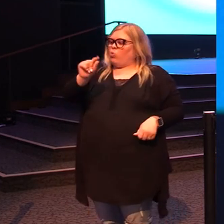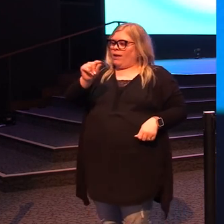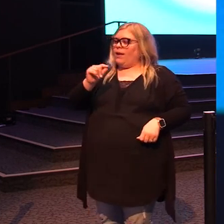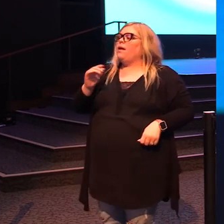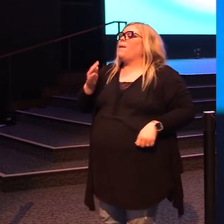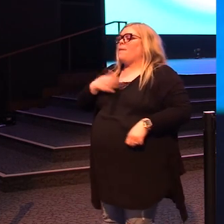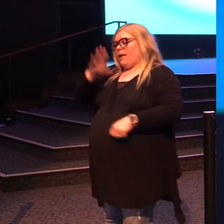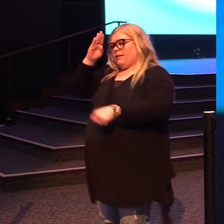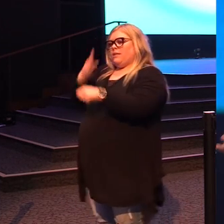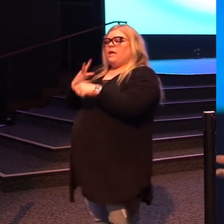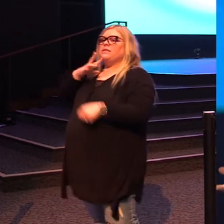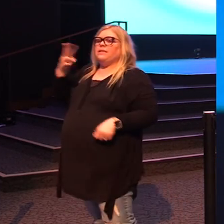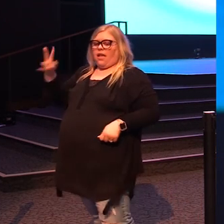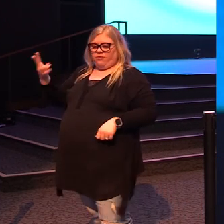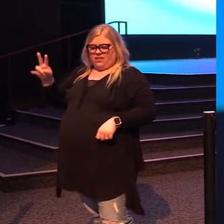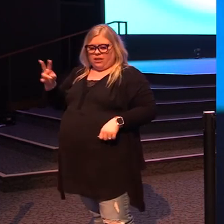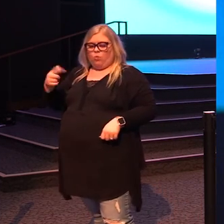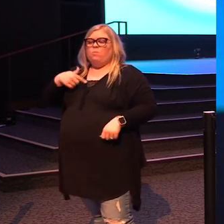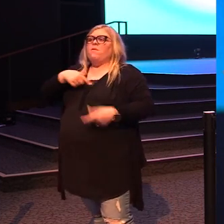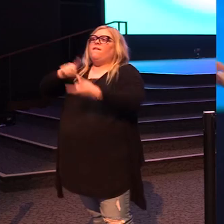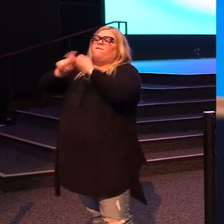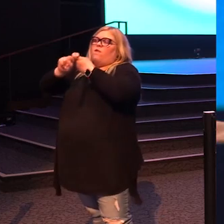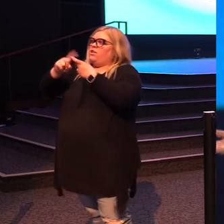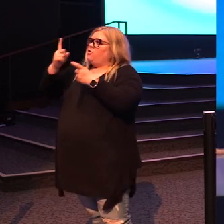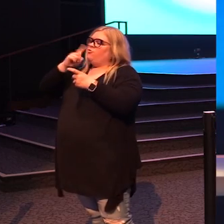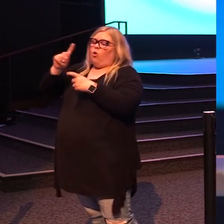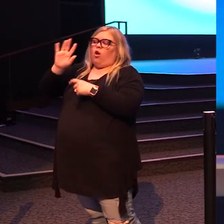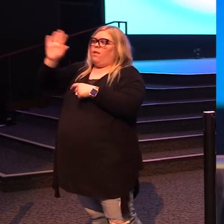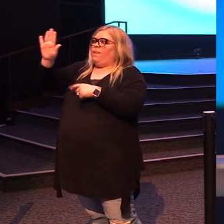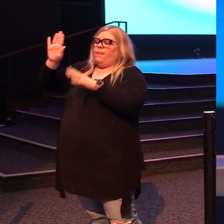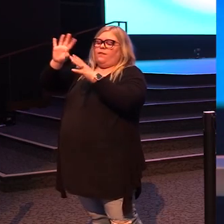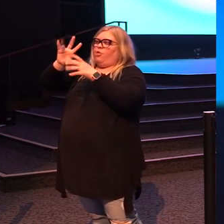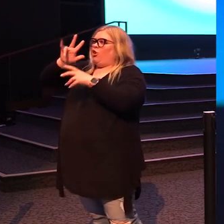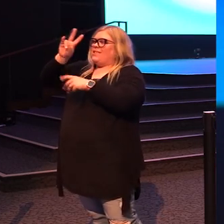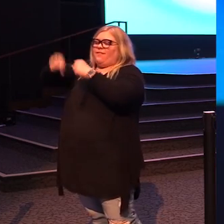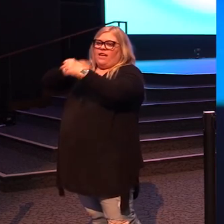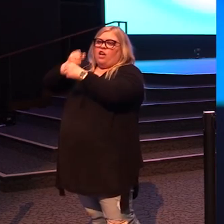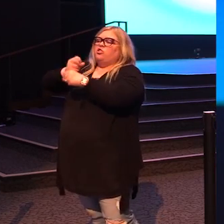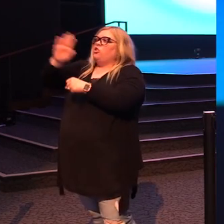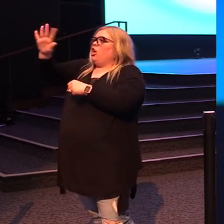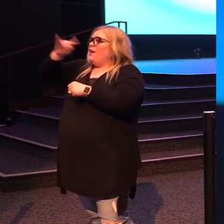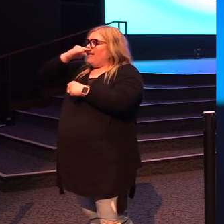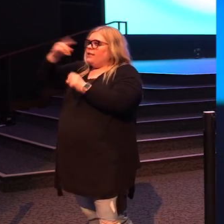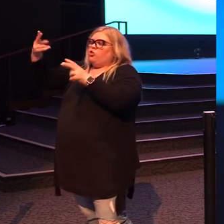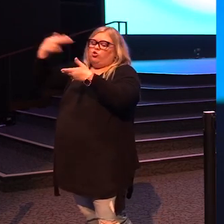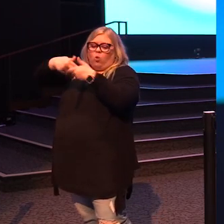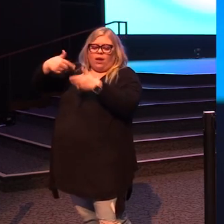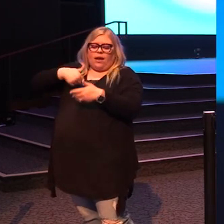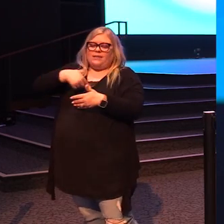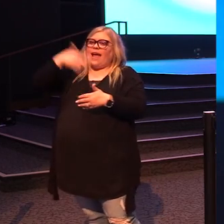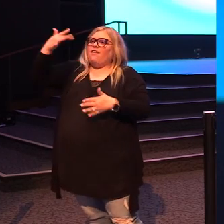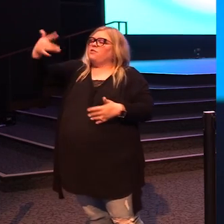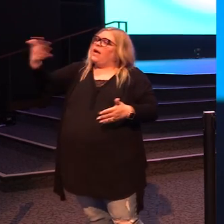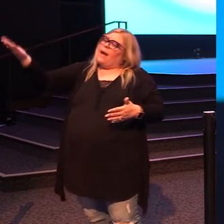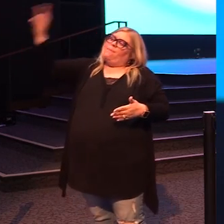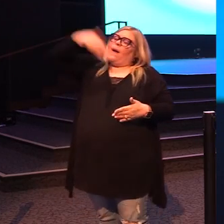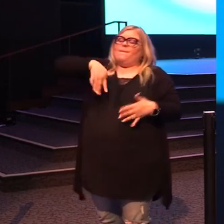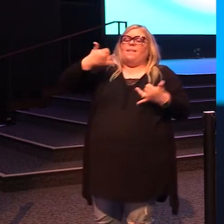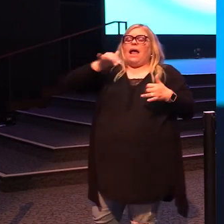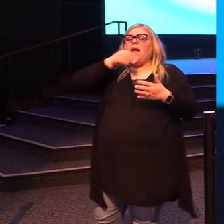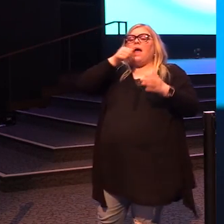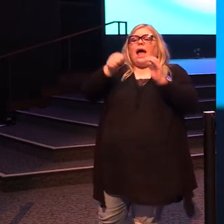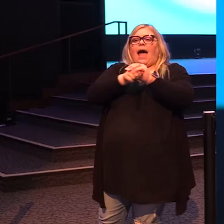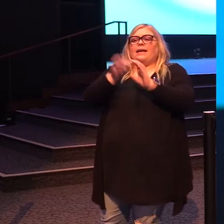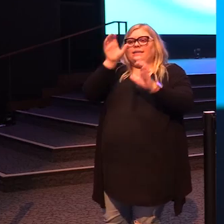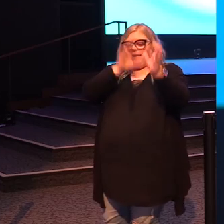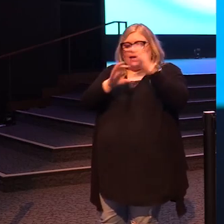friends who we've been friends with for 37 years. Their children are in their late 20s and every now and again we'll say let's play hide-and-seek. On this